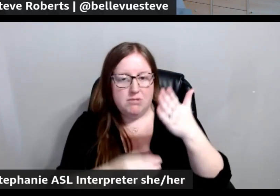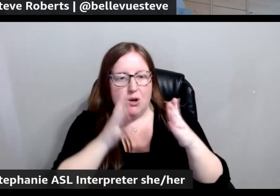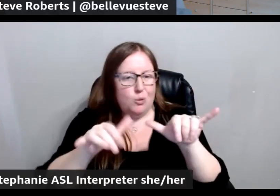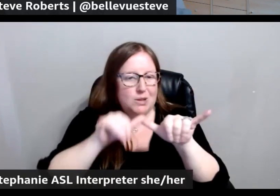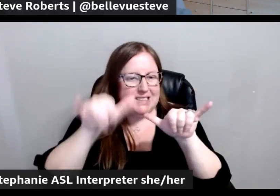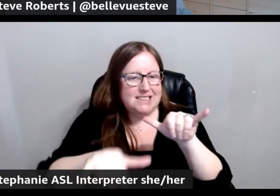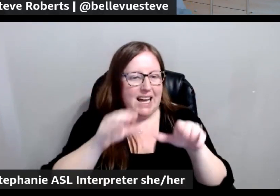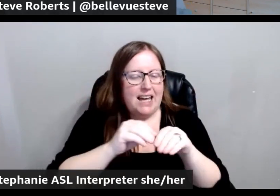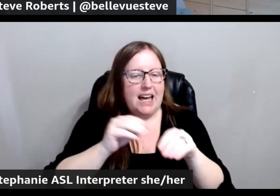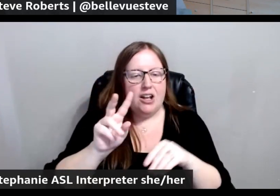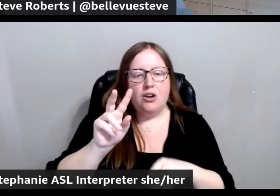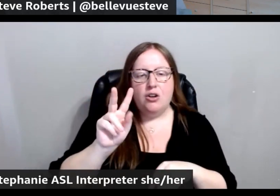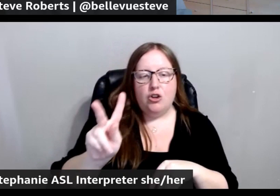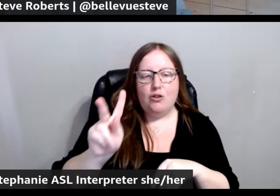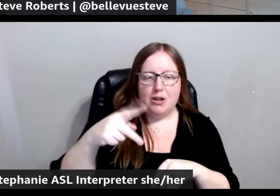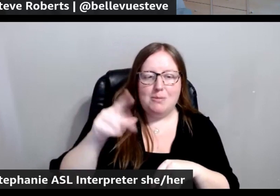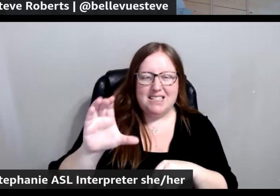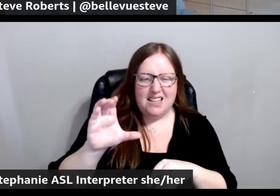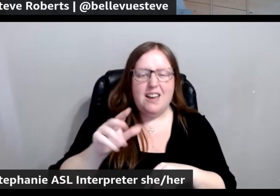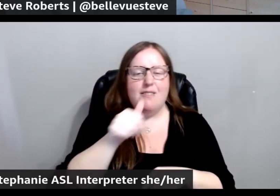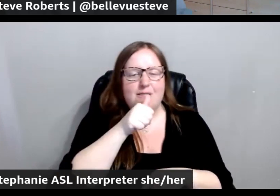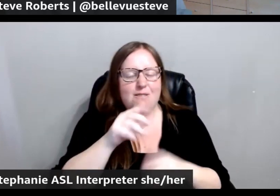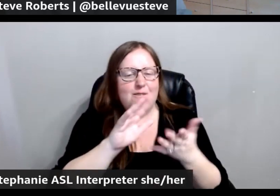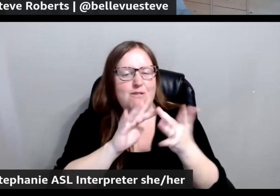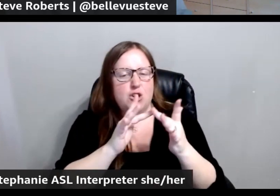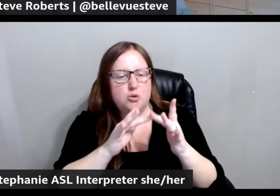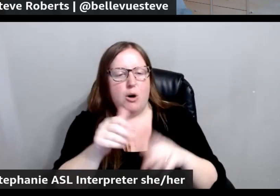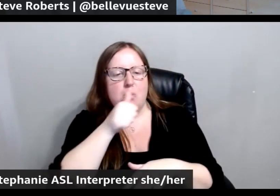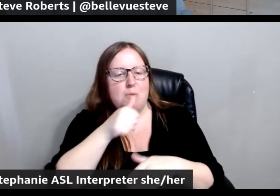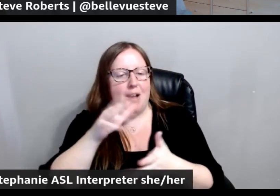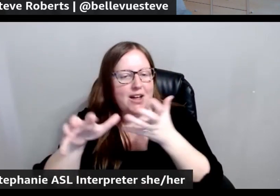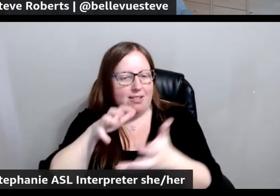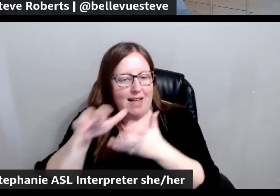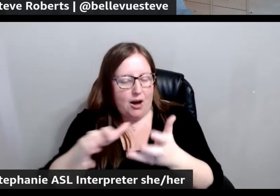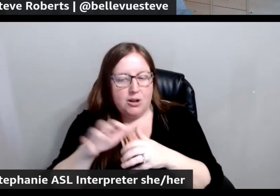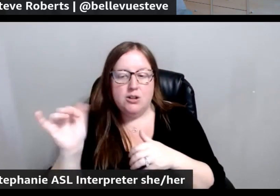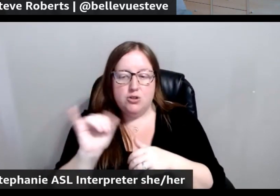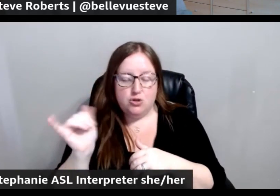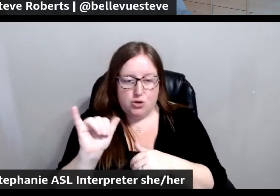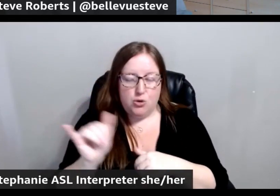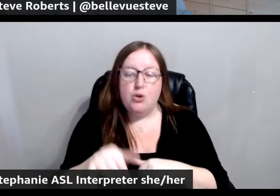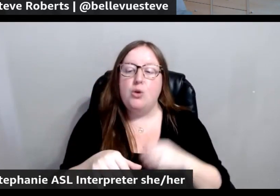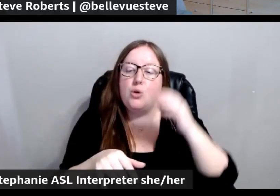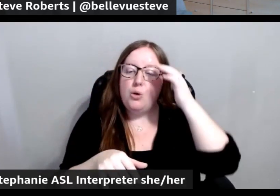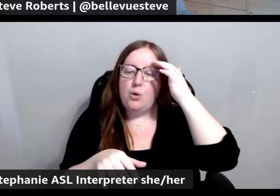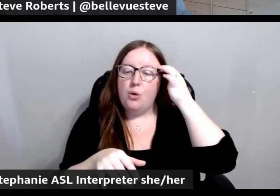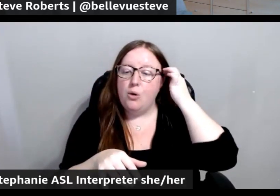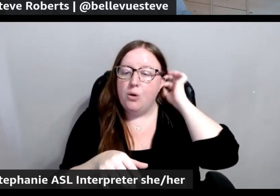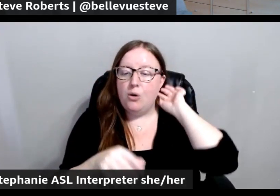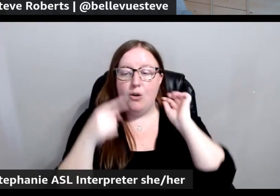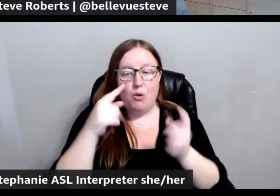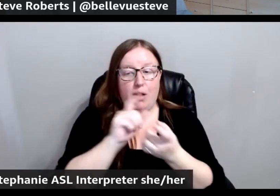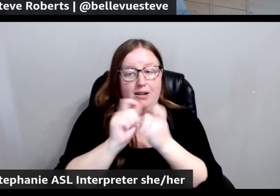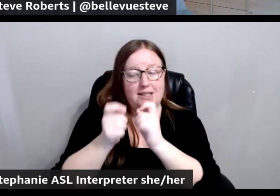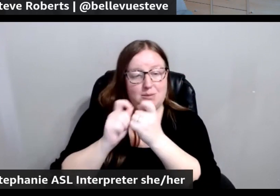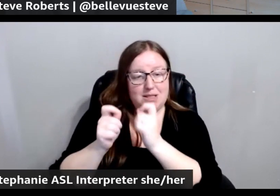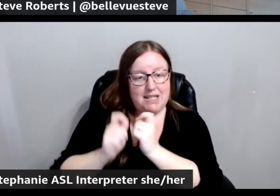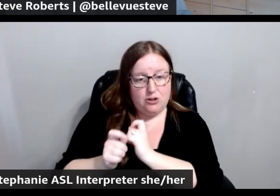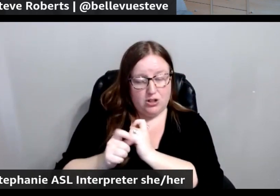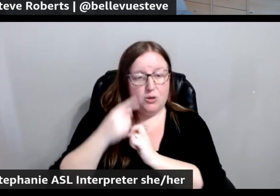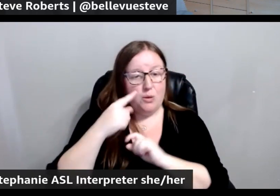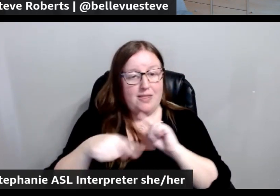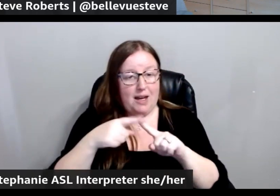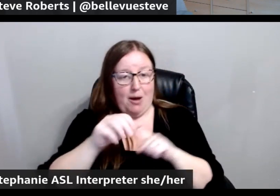virtual private cloud and that's super important. And so, in addition to that, you know, as you're doing this customization, as you're thinking about what